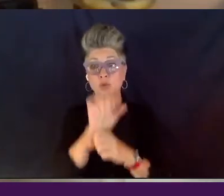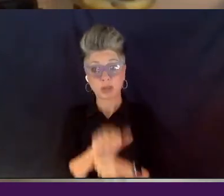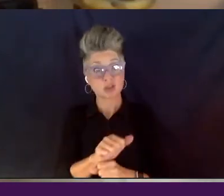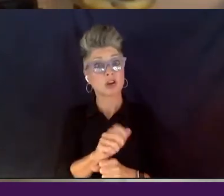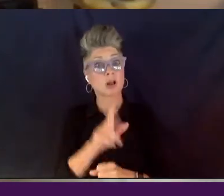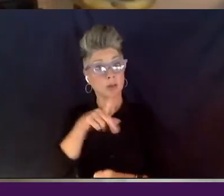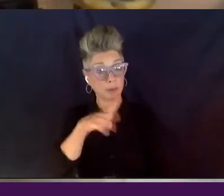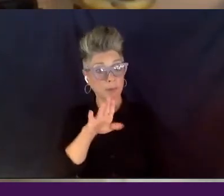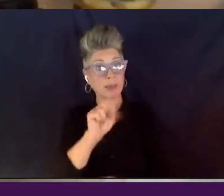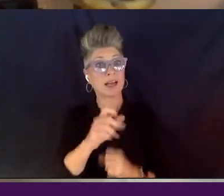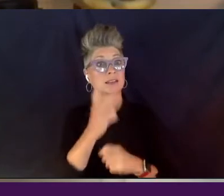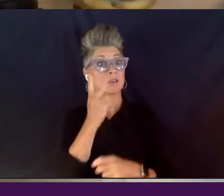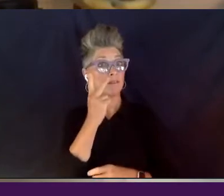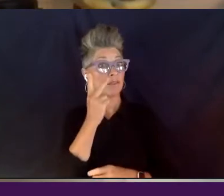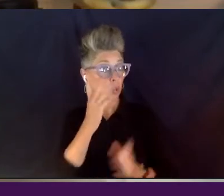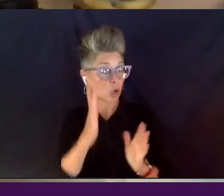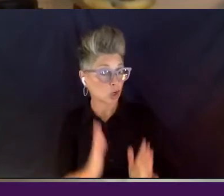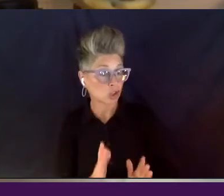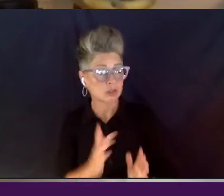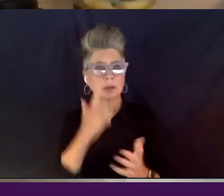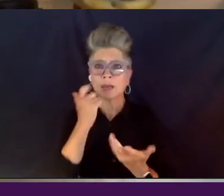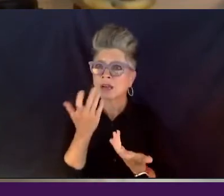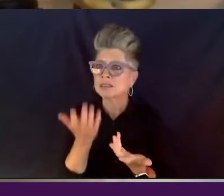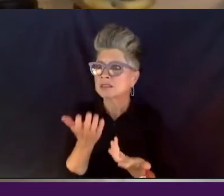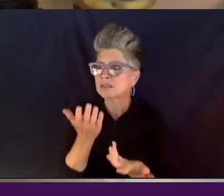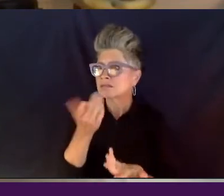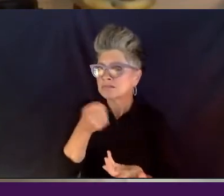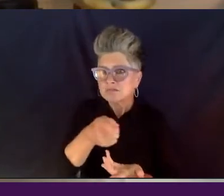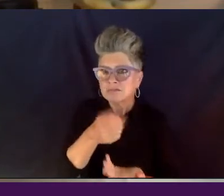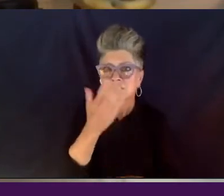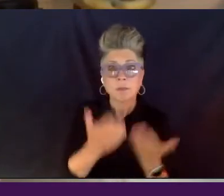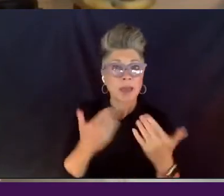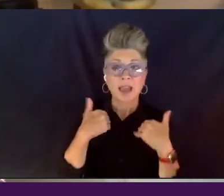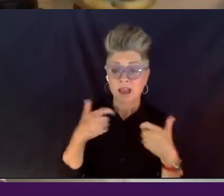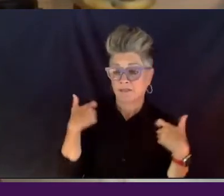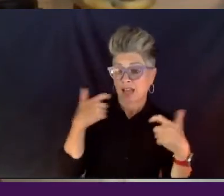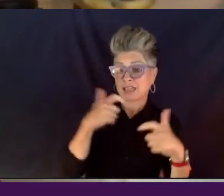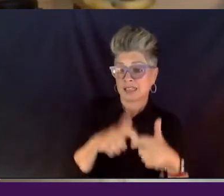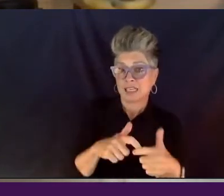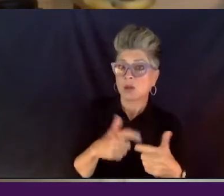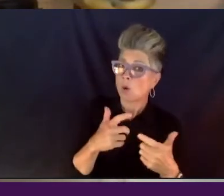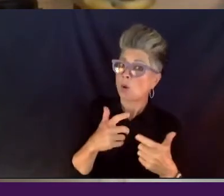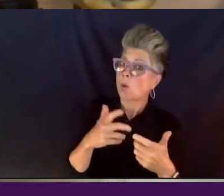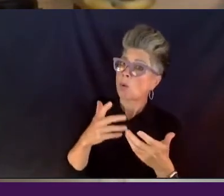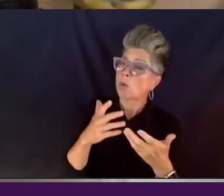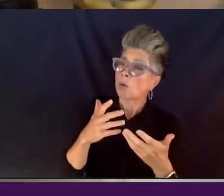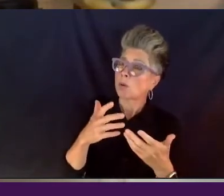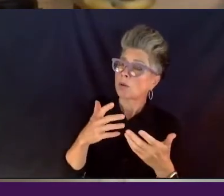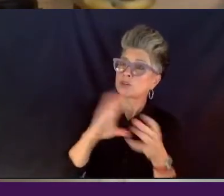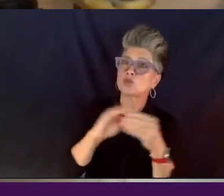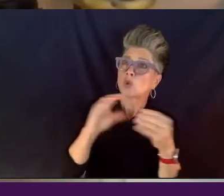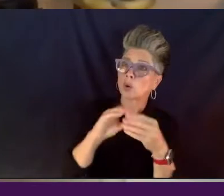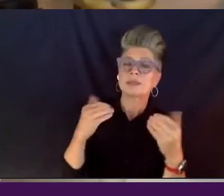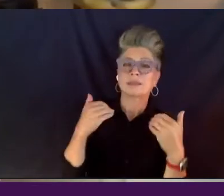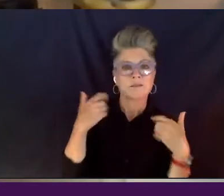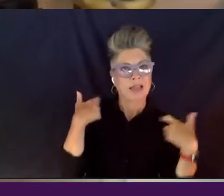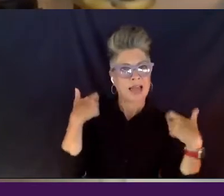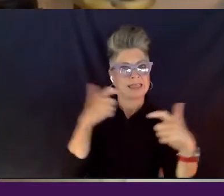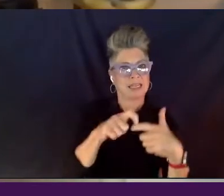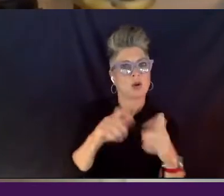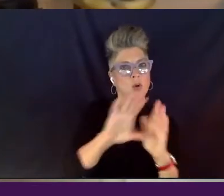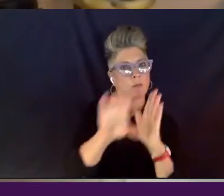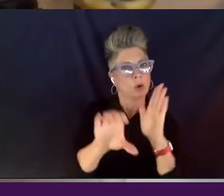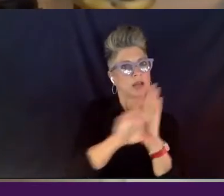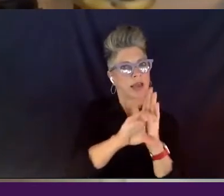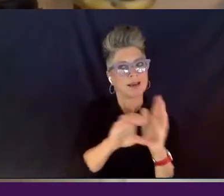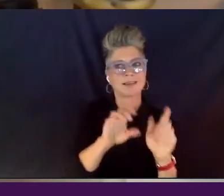tell, they may be themed, you know, Latin, and they may have Latino kind of protagonists, but they're really universal stories that are for everyone. So